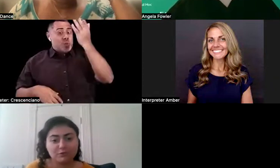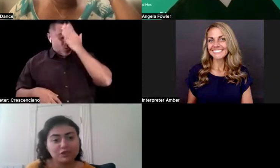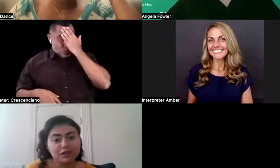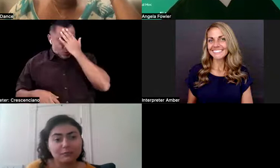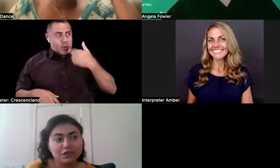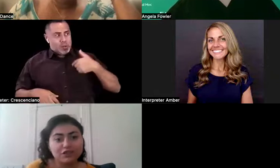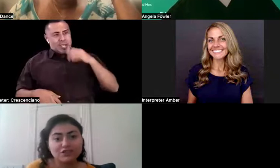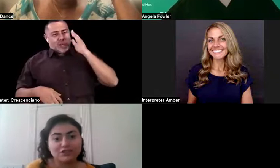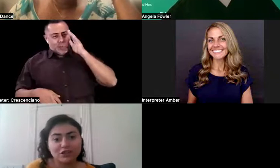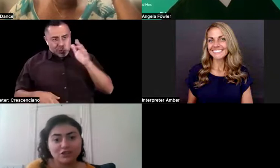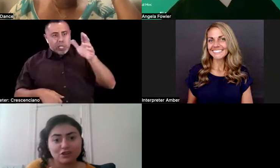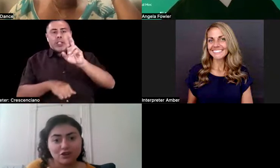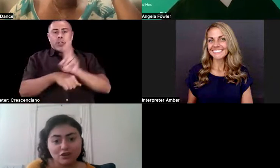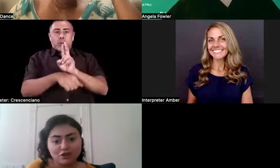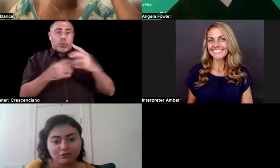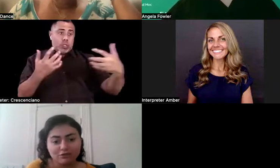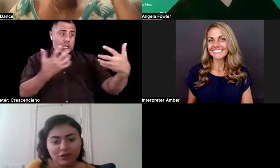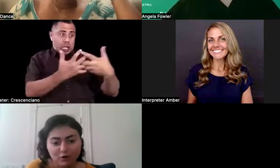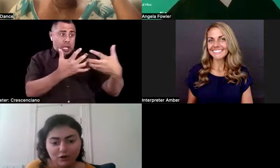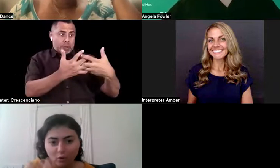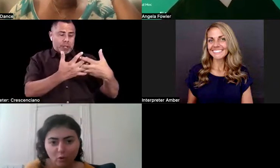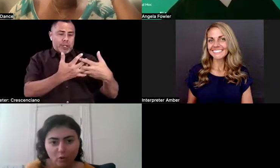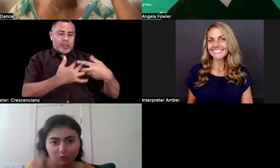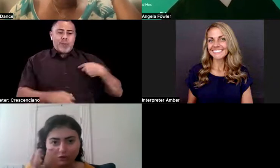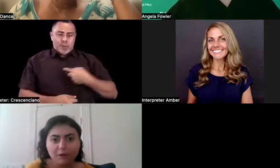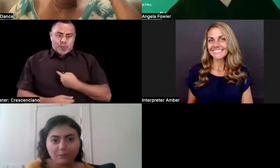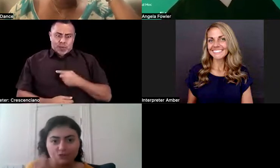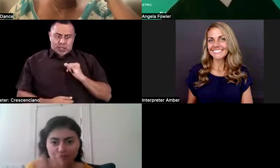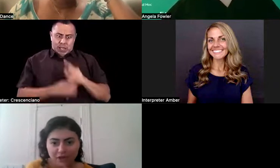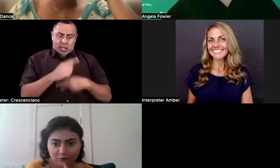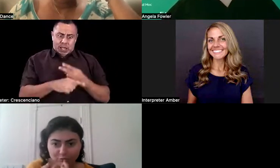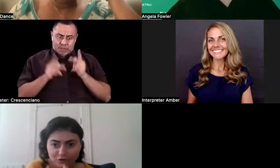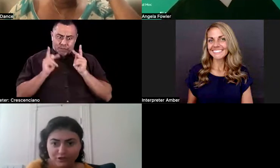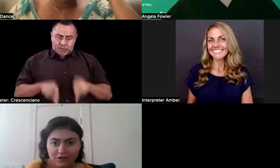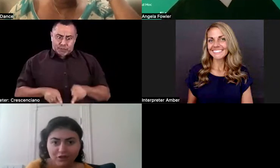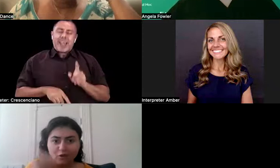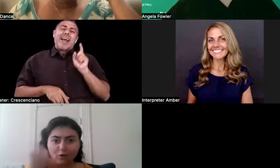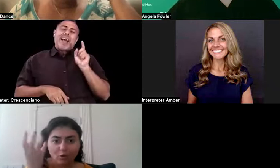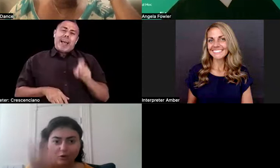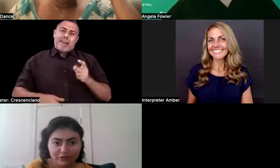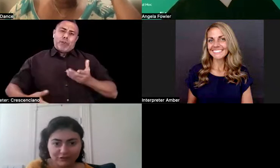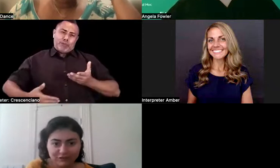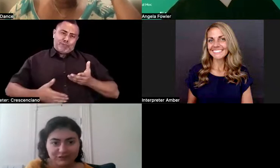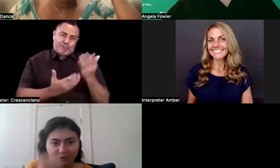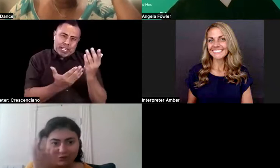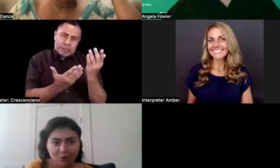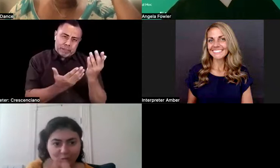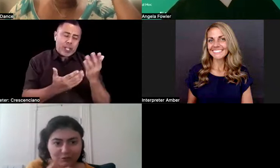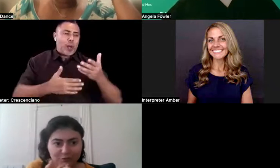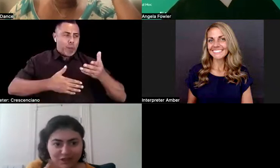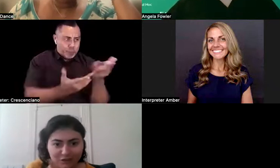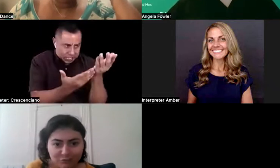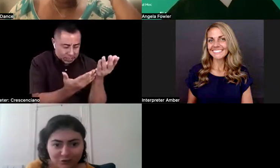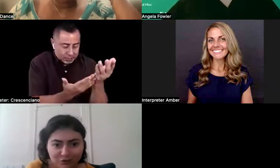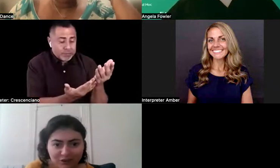they bring it up because they, they want to hold the company accountable or early. They want to